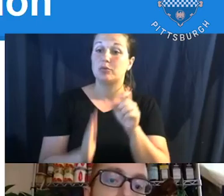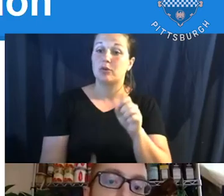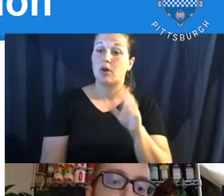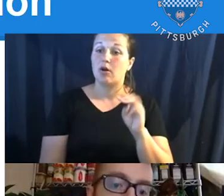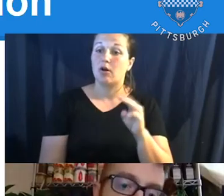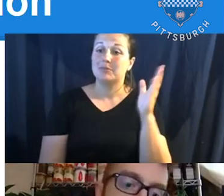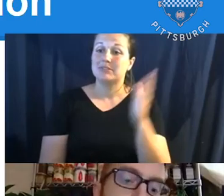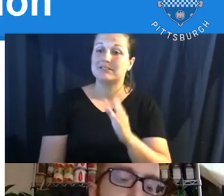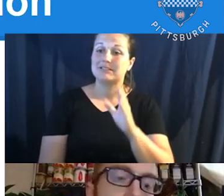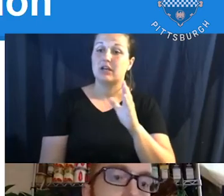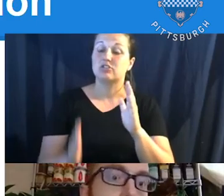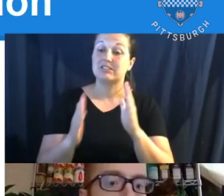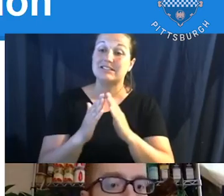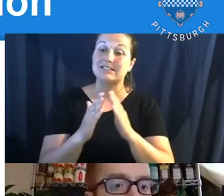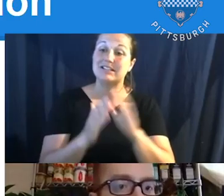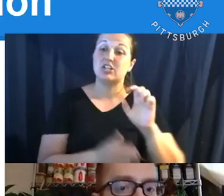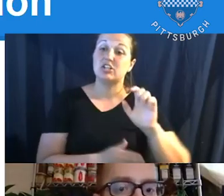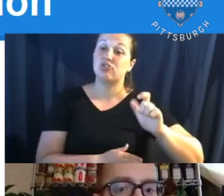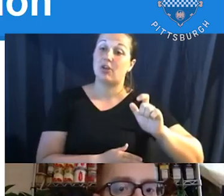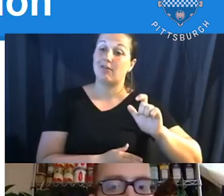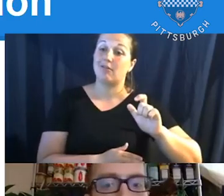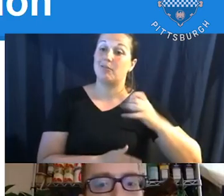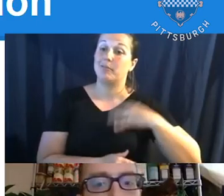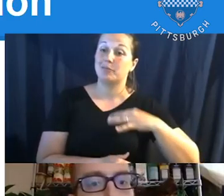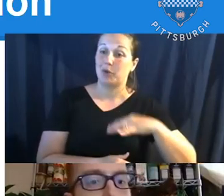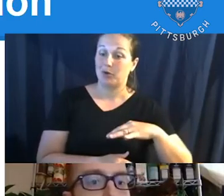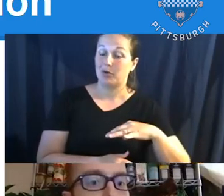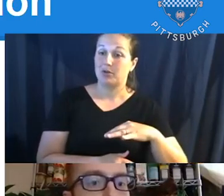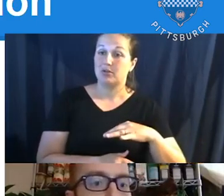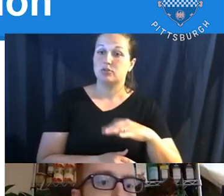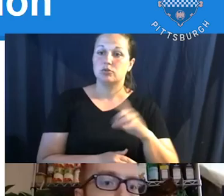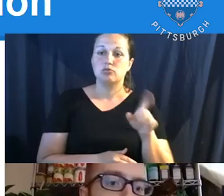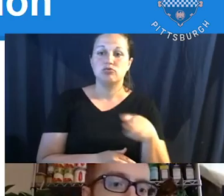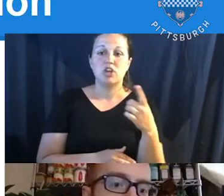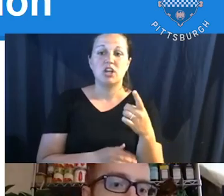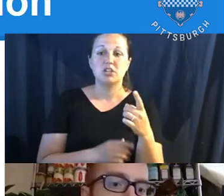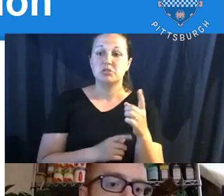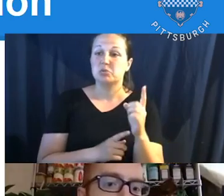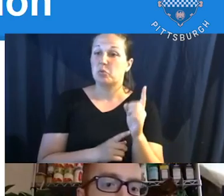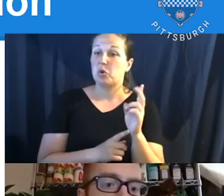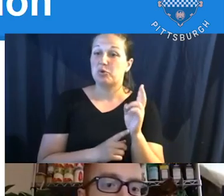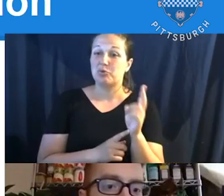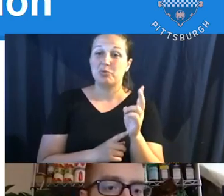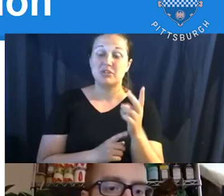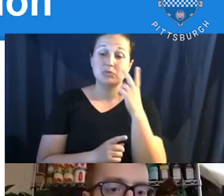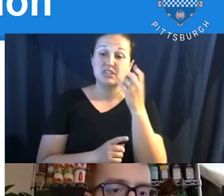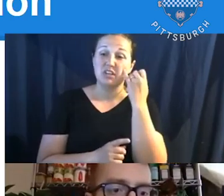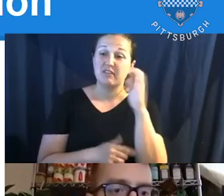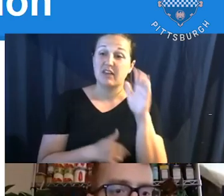city channel Pittsburgh. So I just want to start by taking a minute or two to see if there are any callers you want to unmute and ask a question.